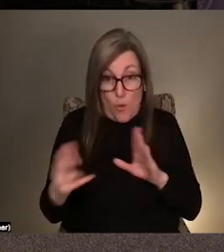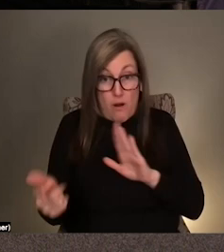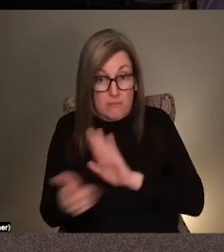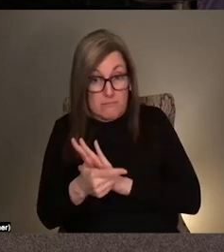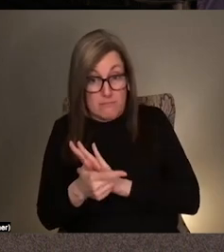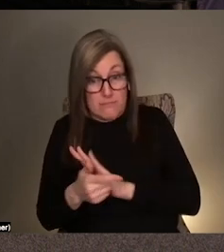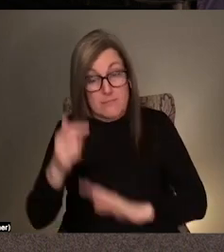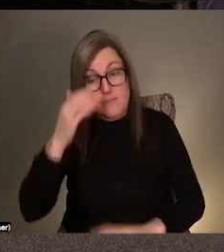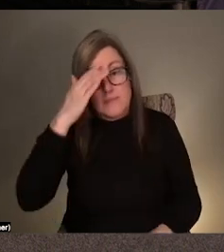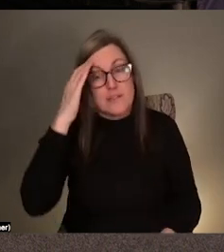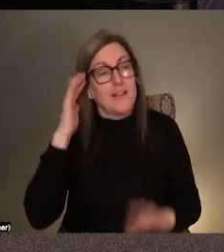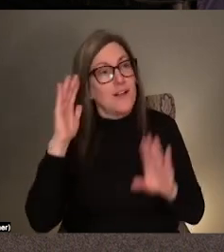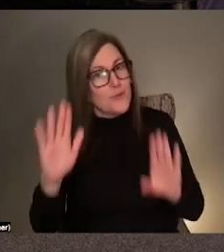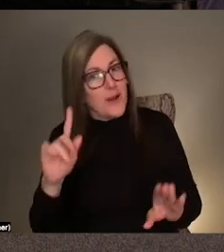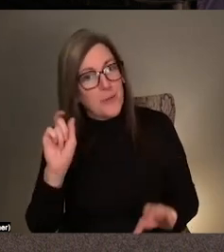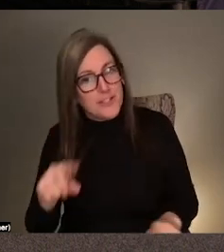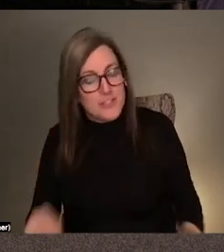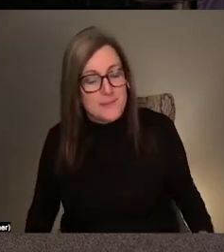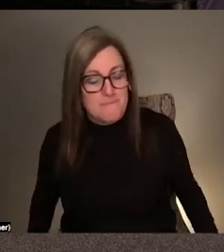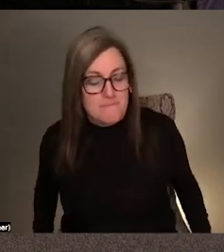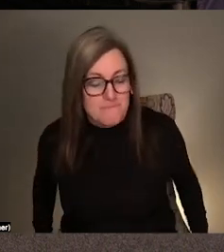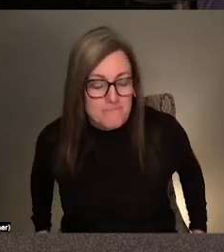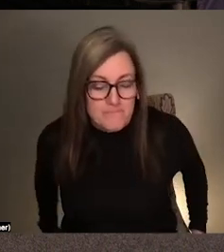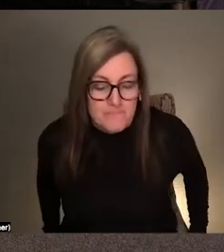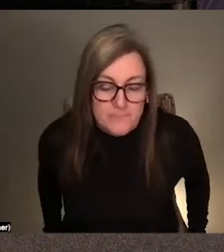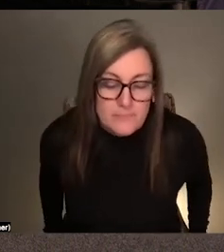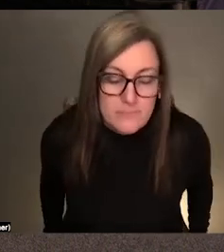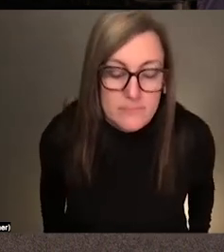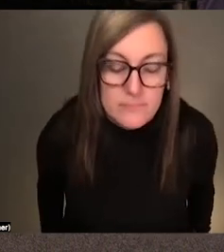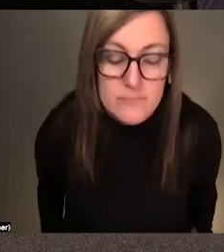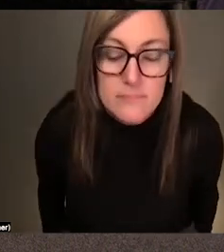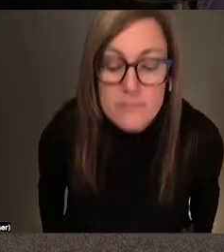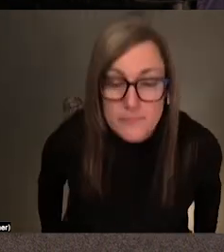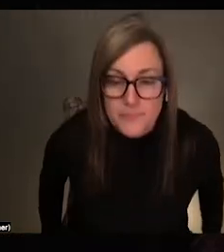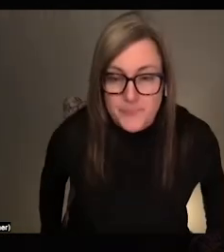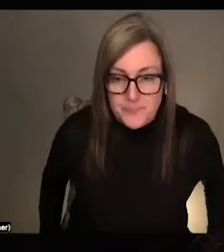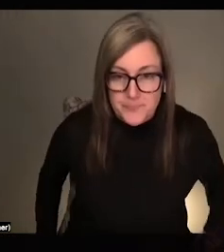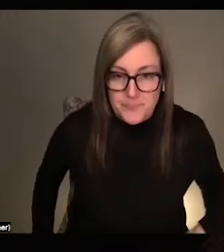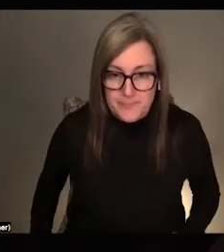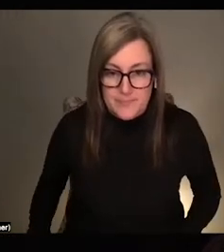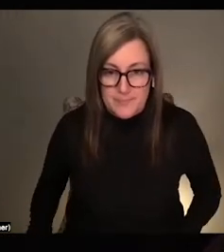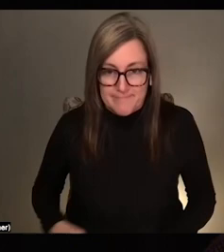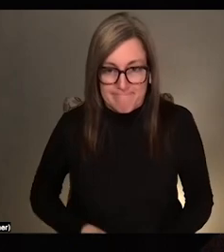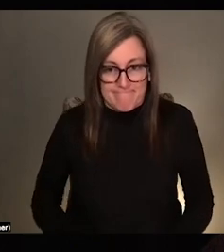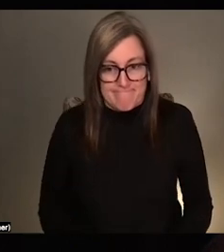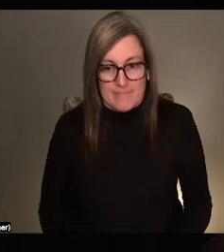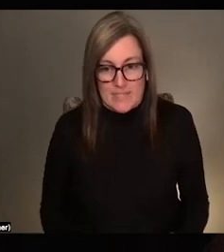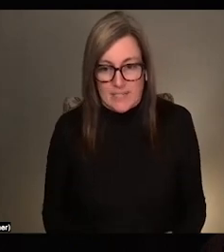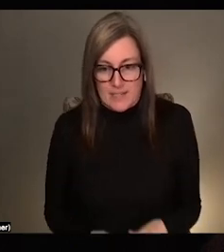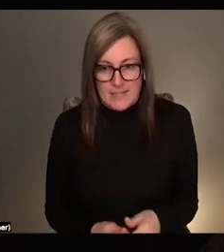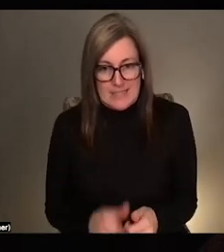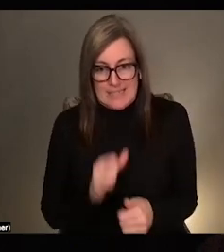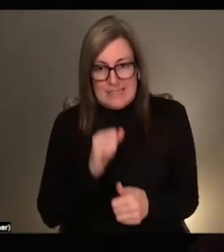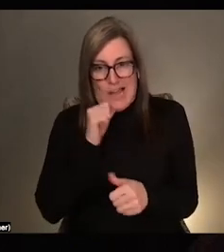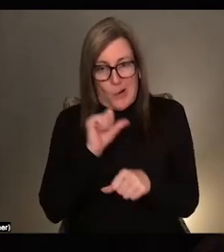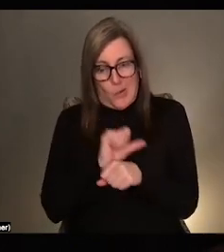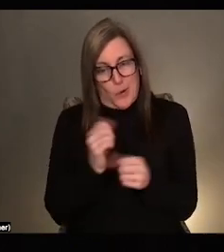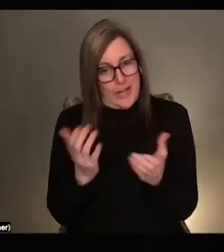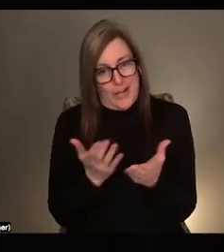That's a great question. Um, I don't get to make the decisions. I don't work here,